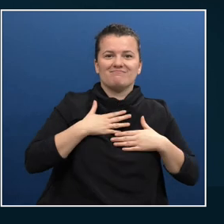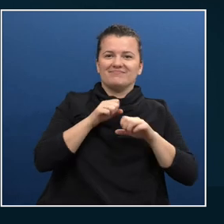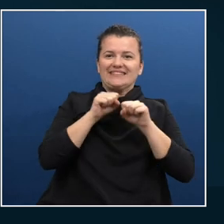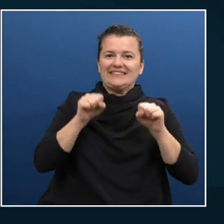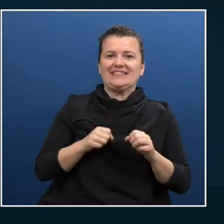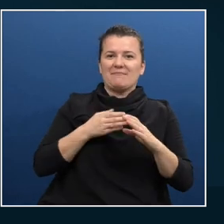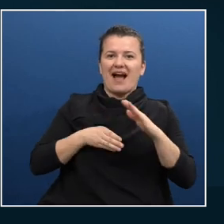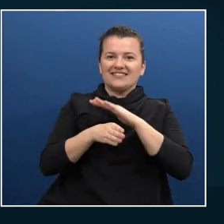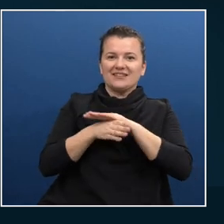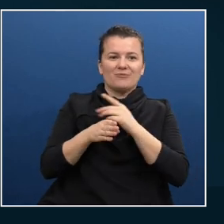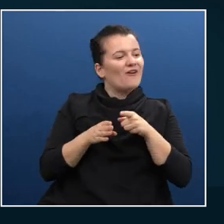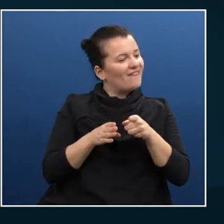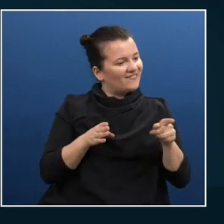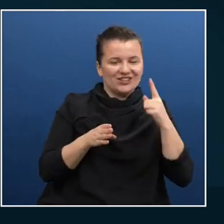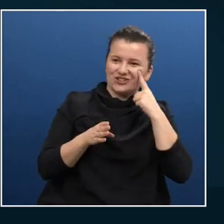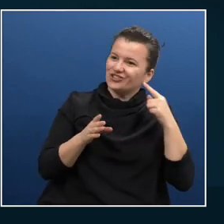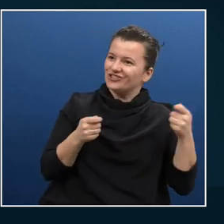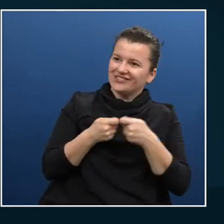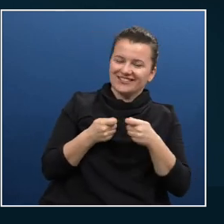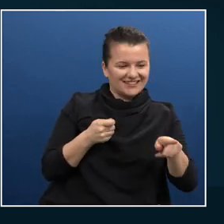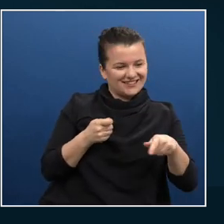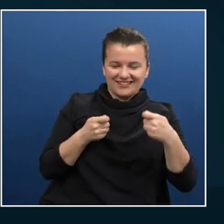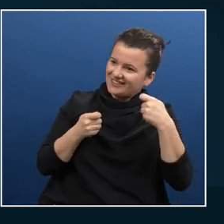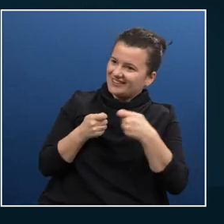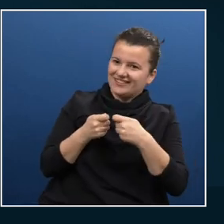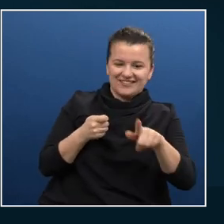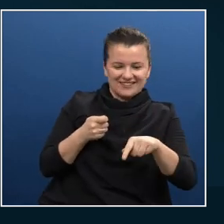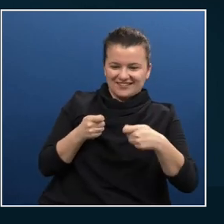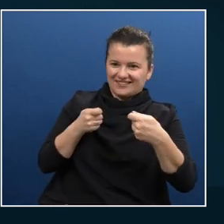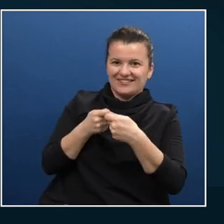Best advice, I think. Best you so much.